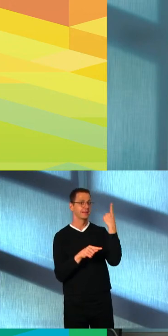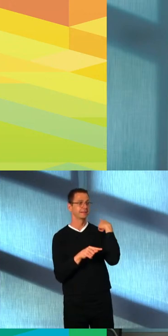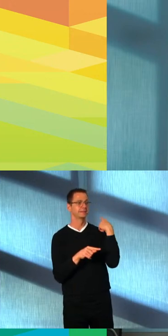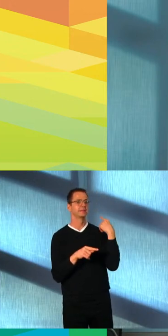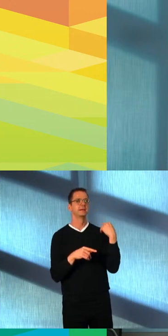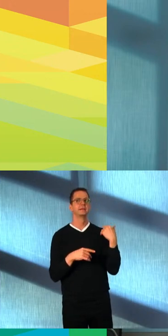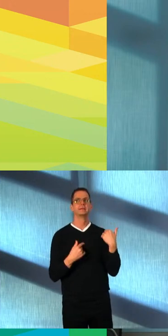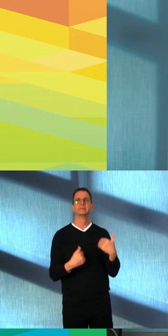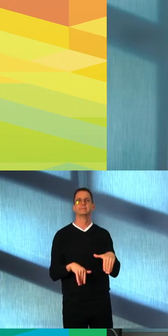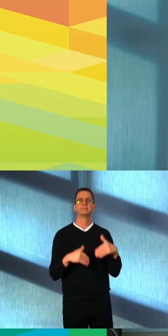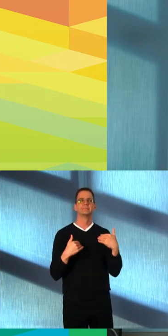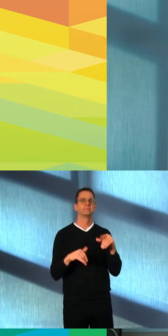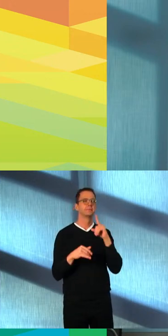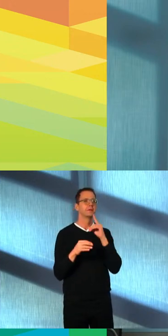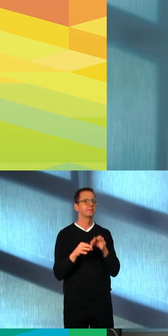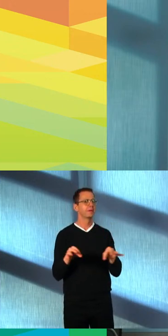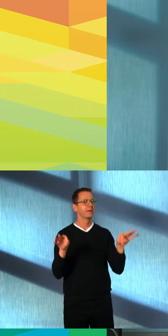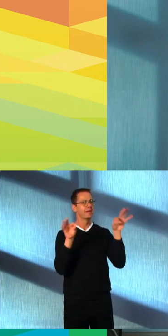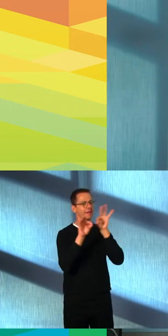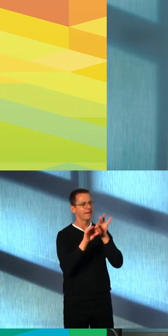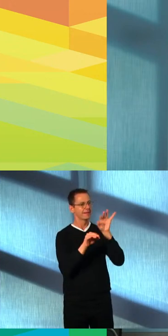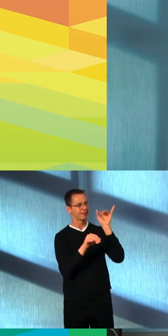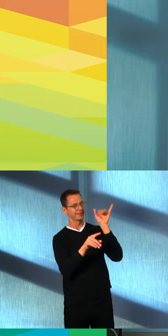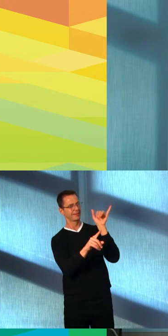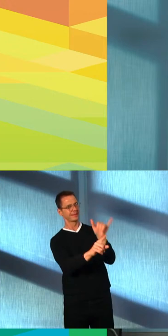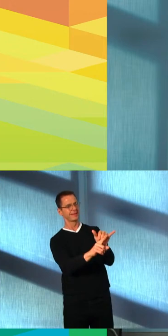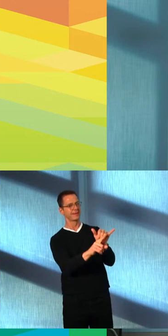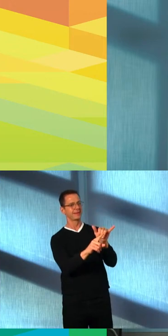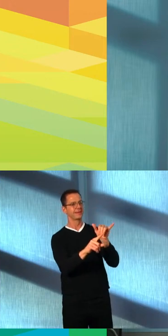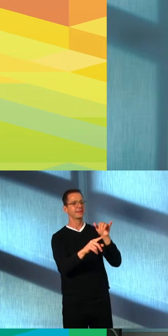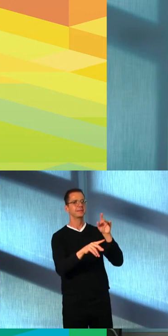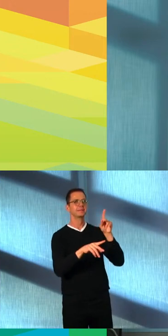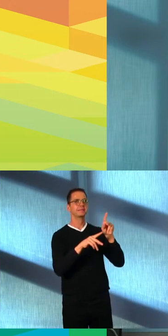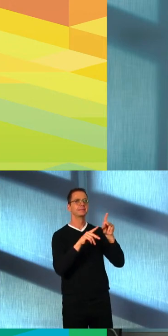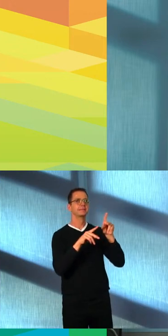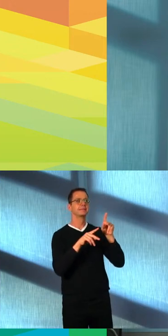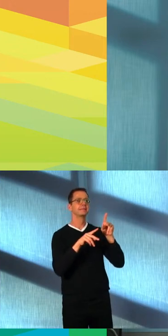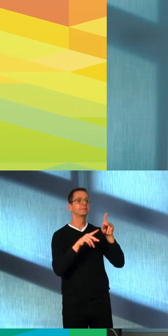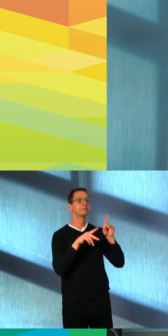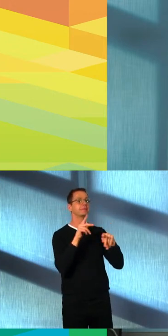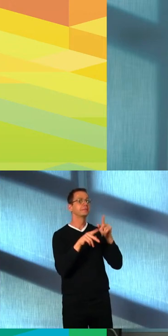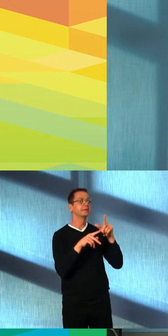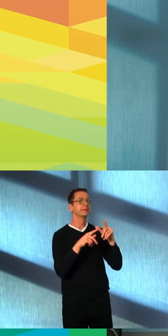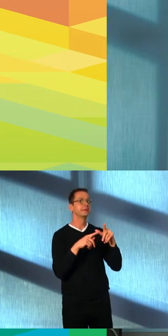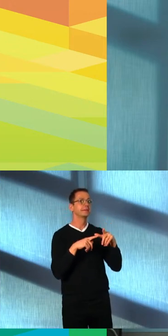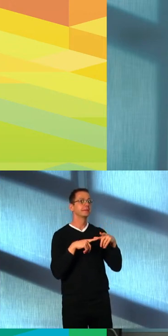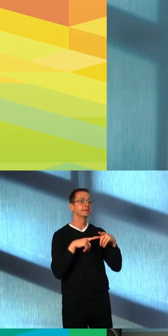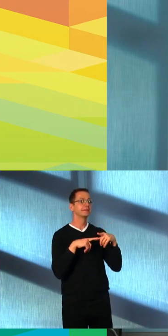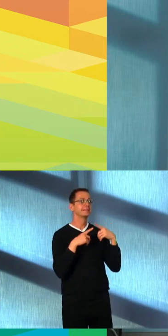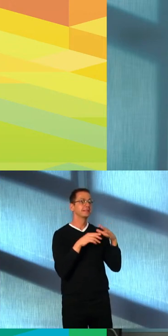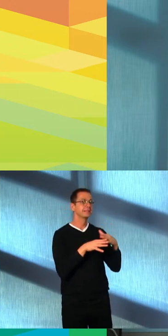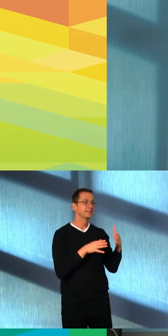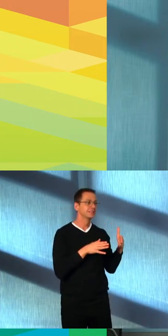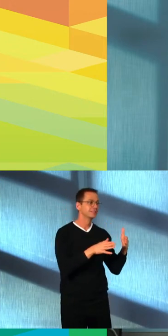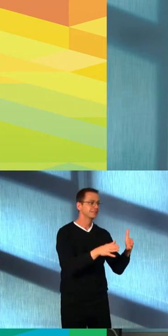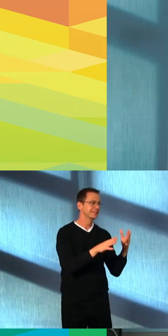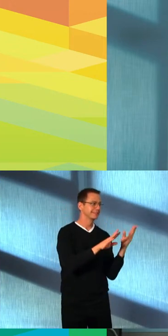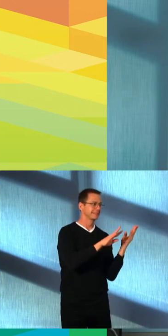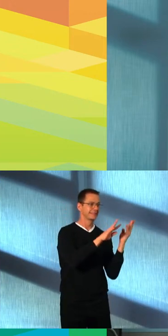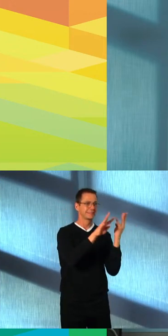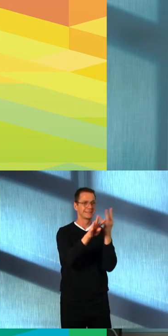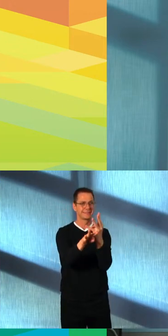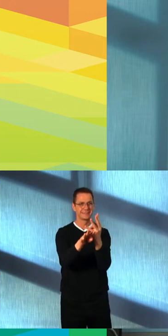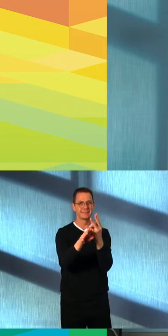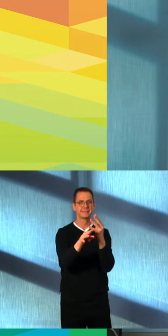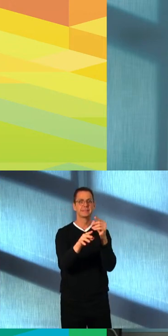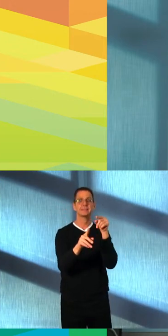just as the facility offered much-needed space for our most vulnerable at the start of the pandemic, it will soon be the pathway out of